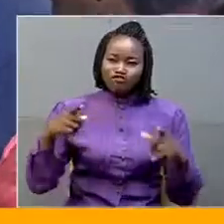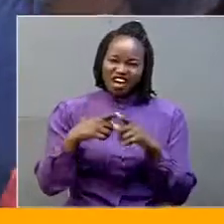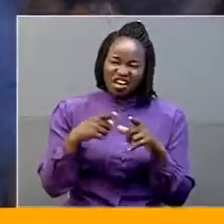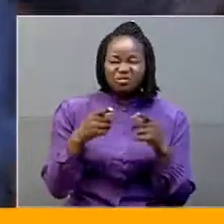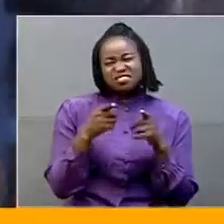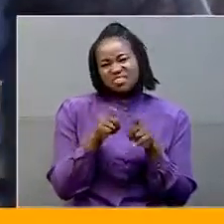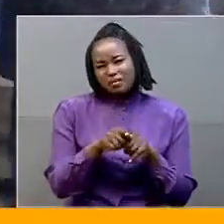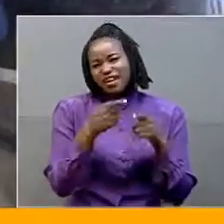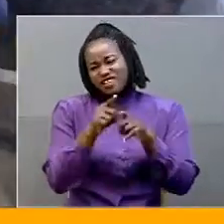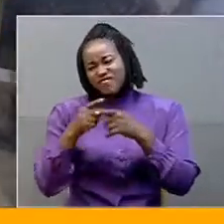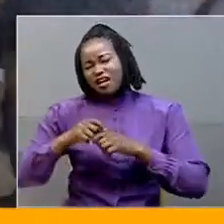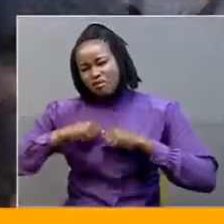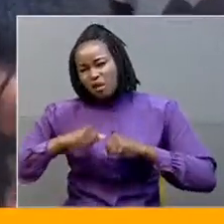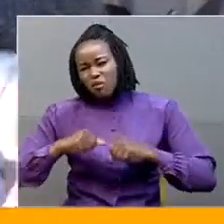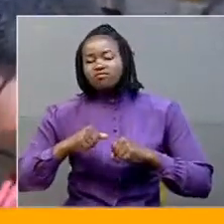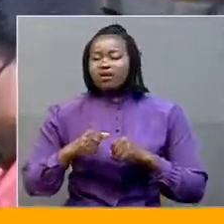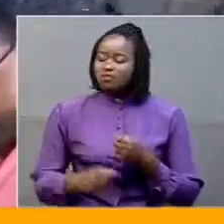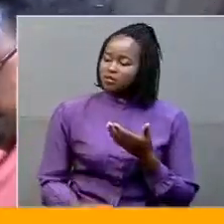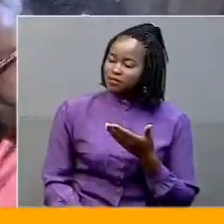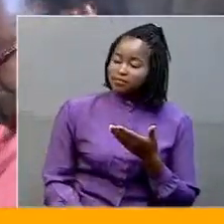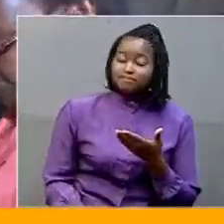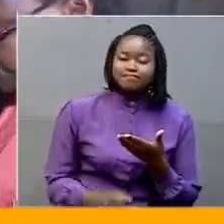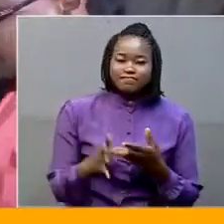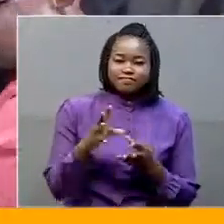others. Darina Sasra, UBC News.